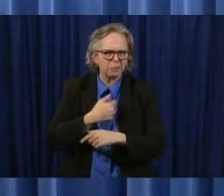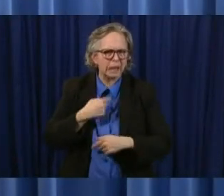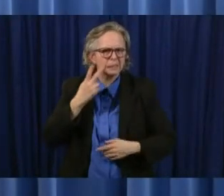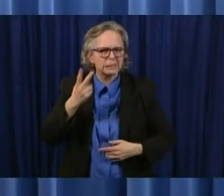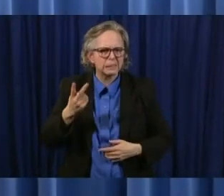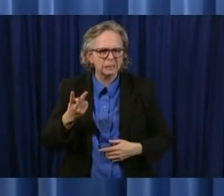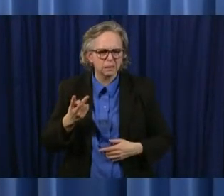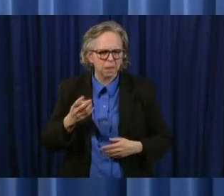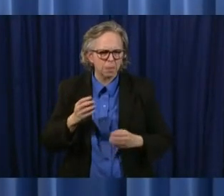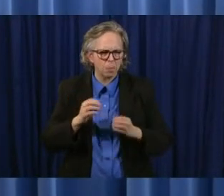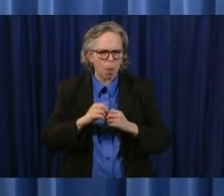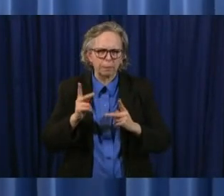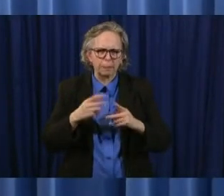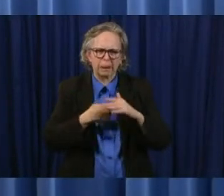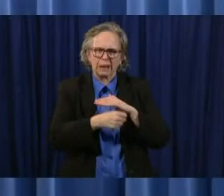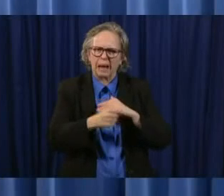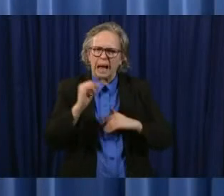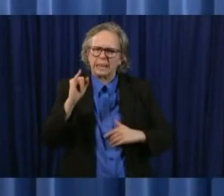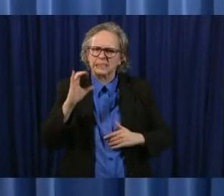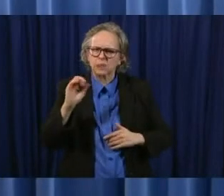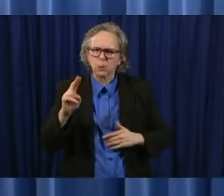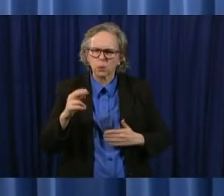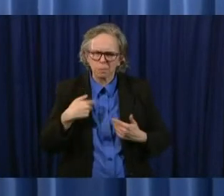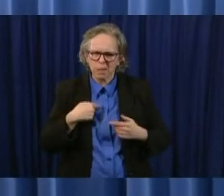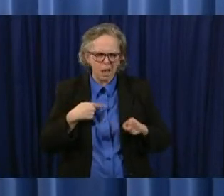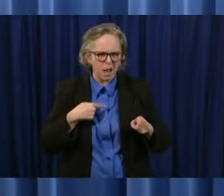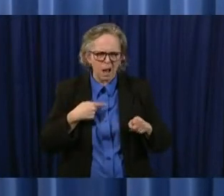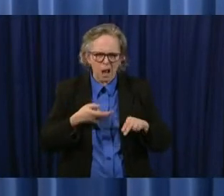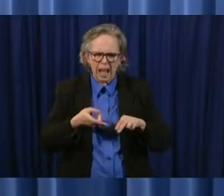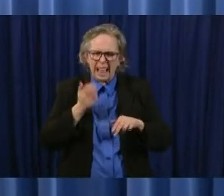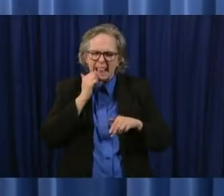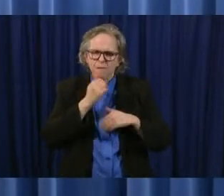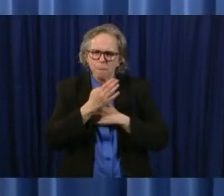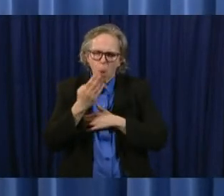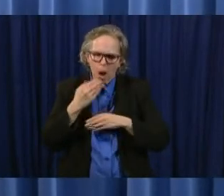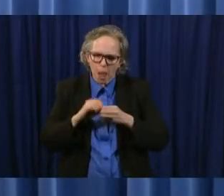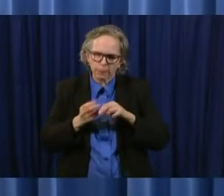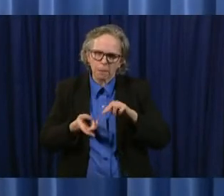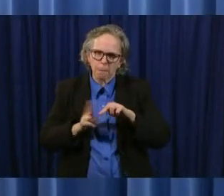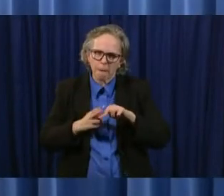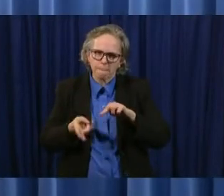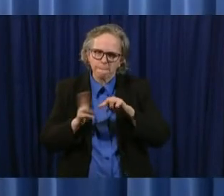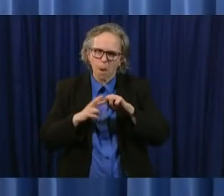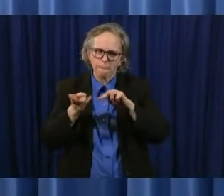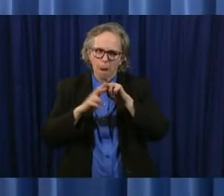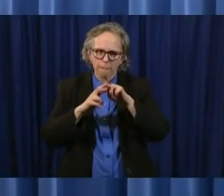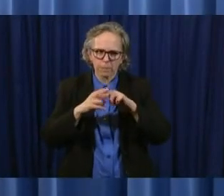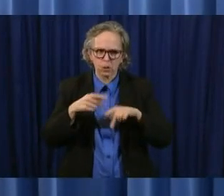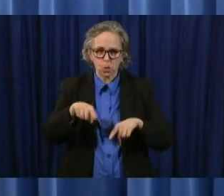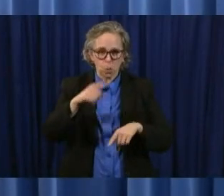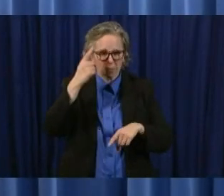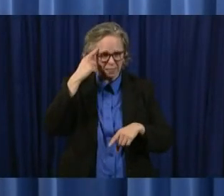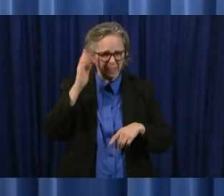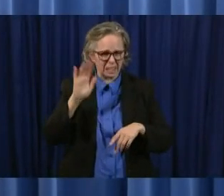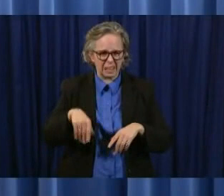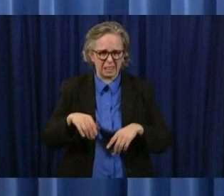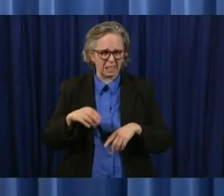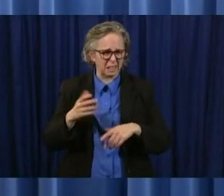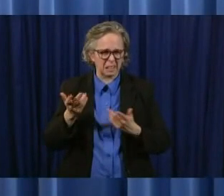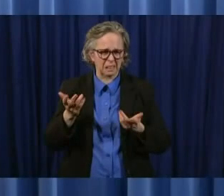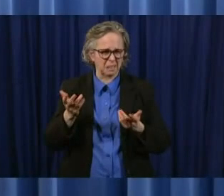icu so anybody who thinks that this is some sort of conspiracy or this is